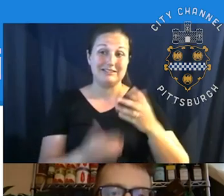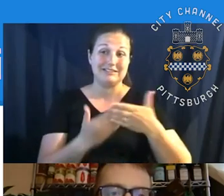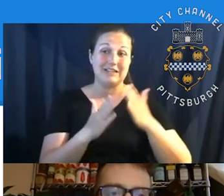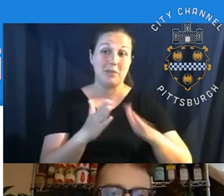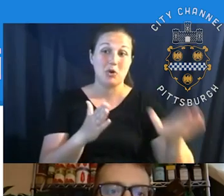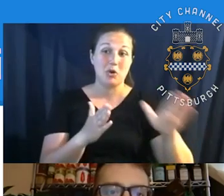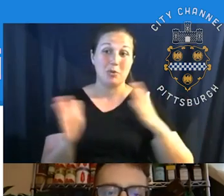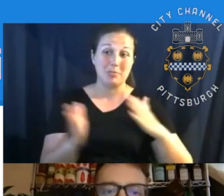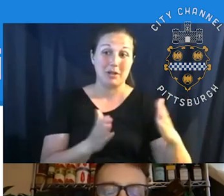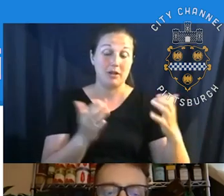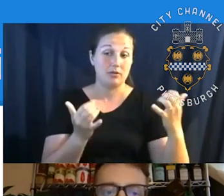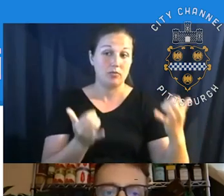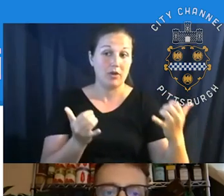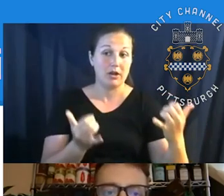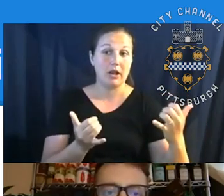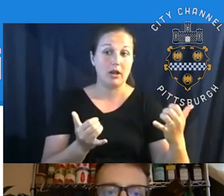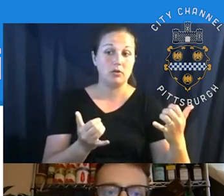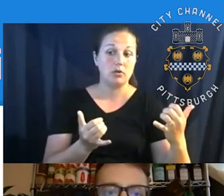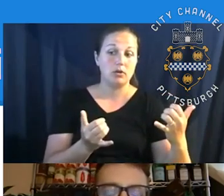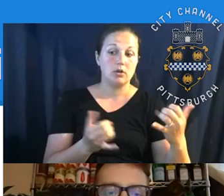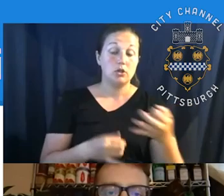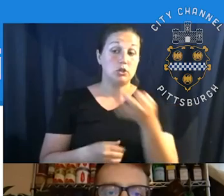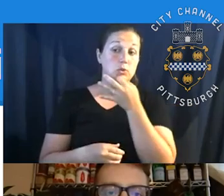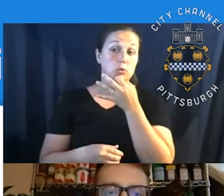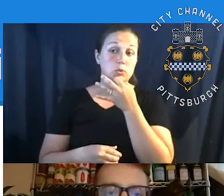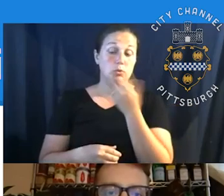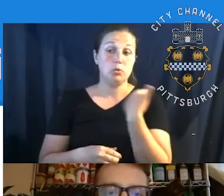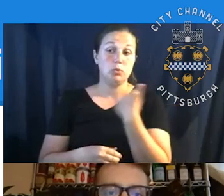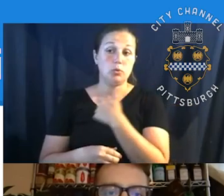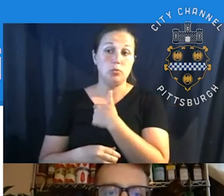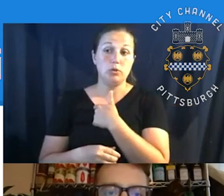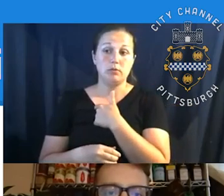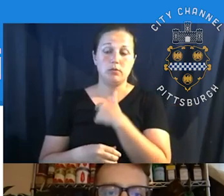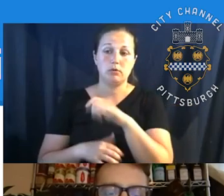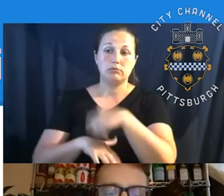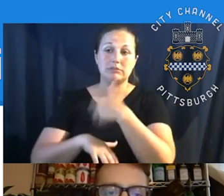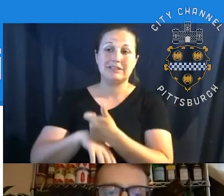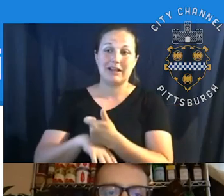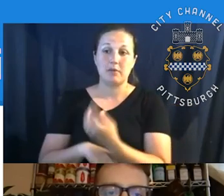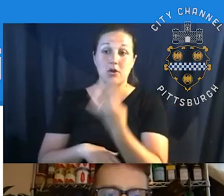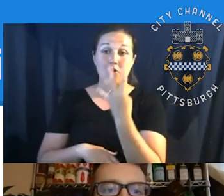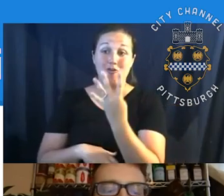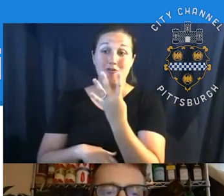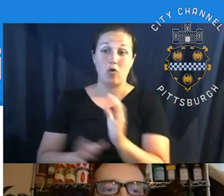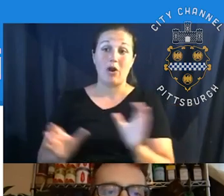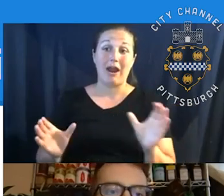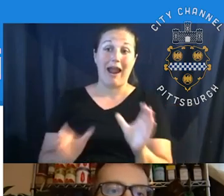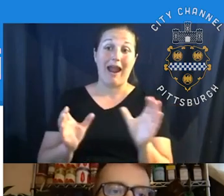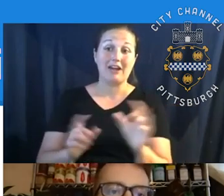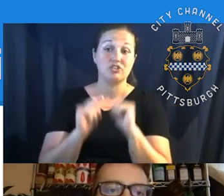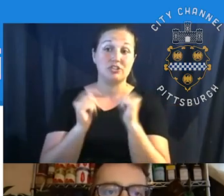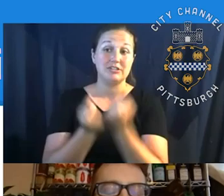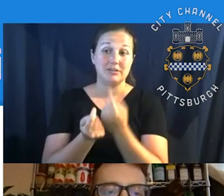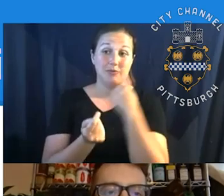committee, but, um, soon we will be getting into the action teams. There's four action teams as part of neighborhood plans,